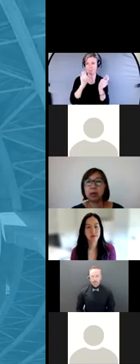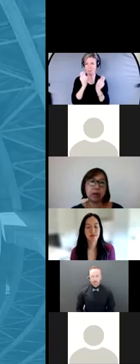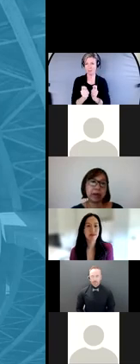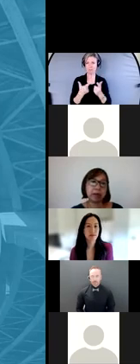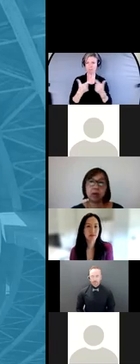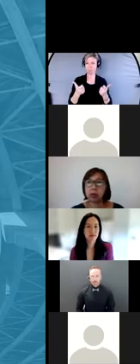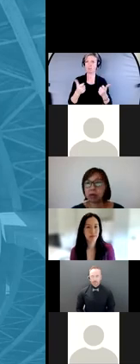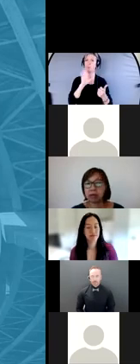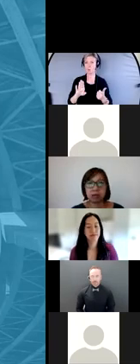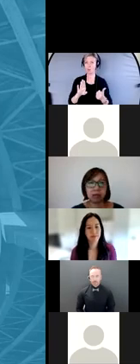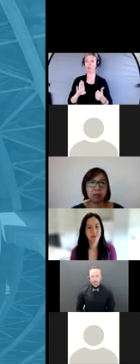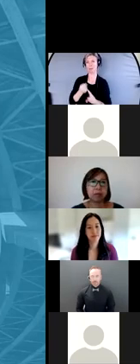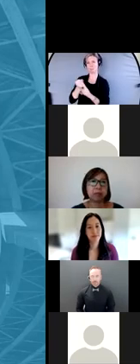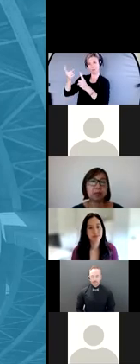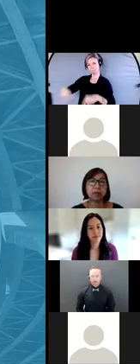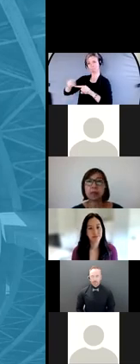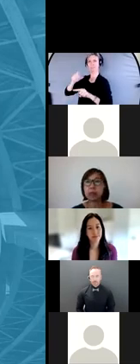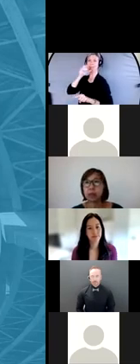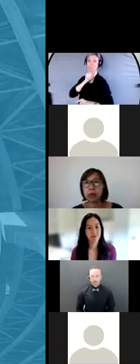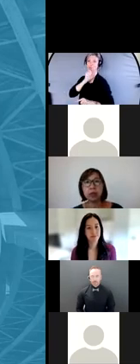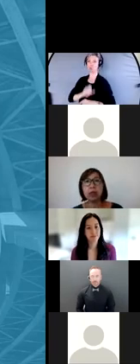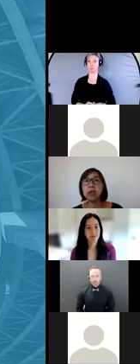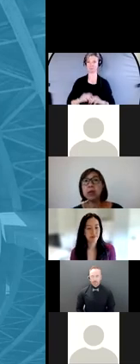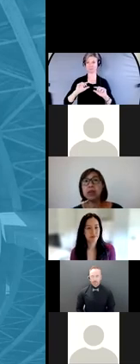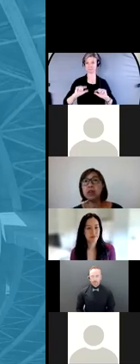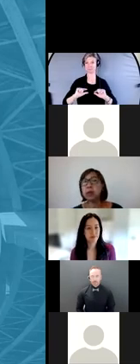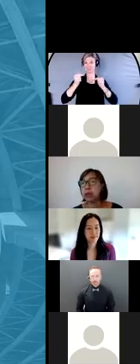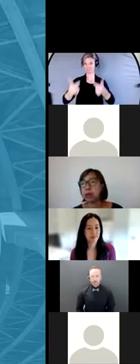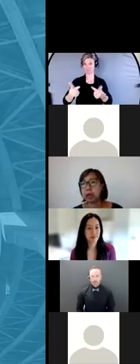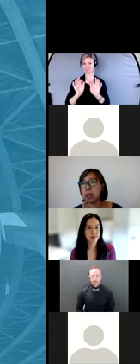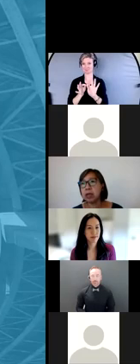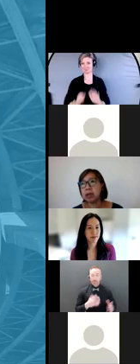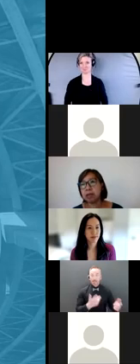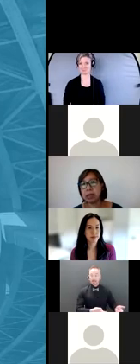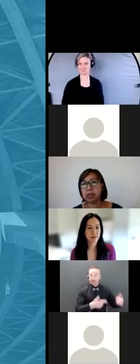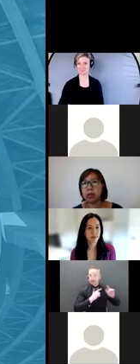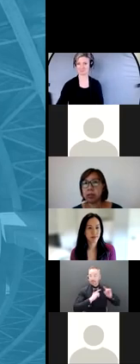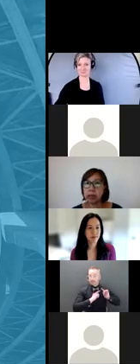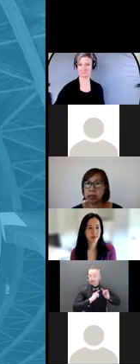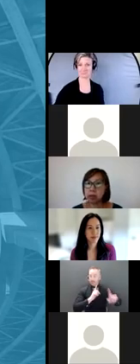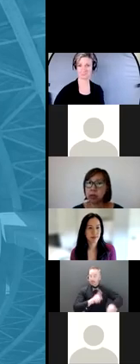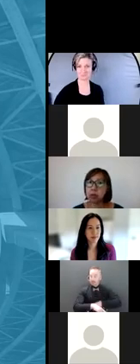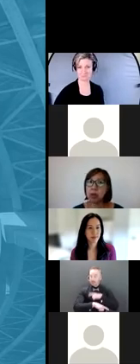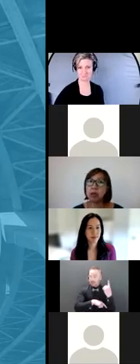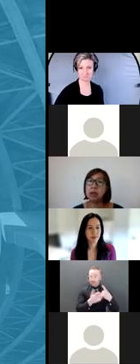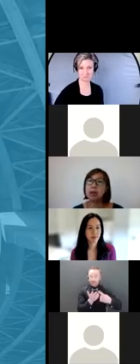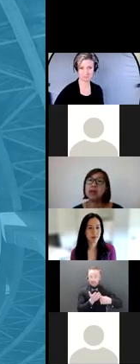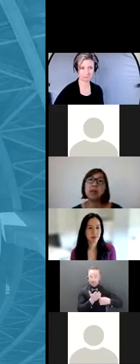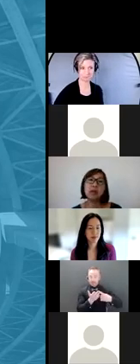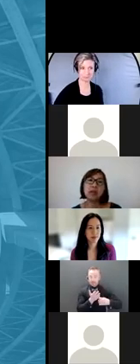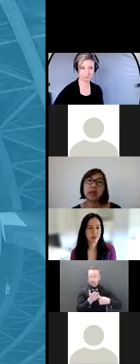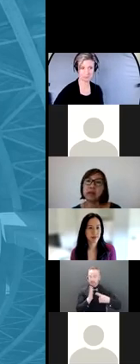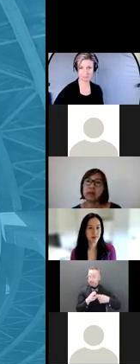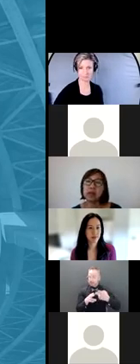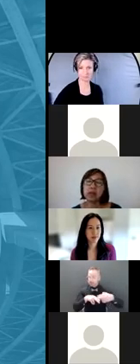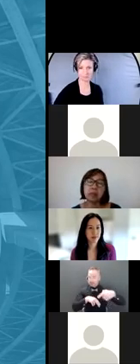older adults, older investors. So today we'll touch briefly on the financial elder abuse problem, some